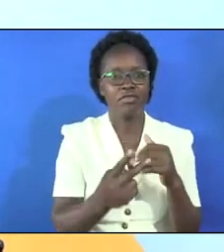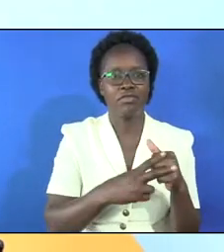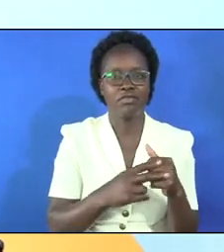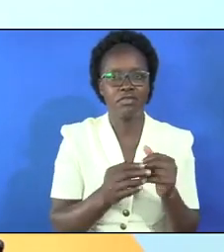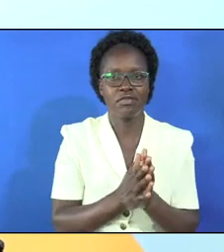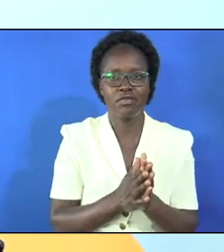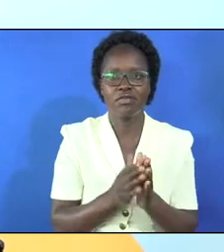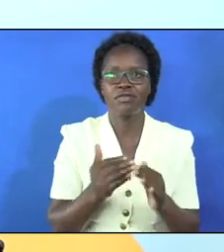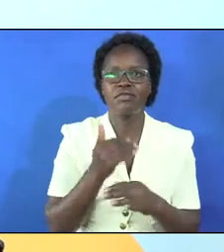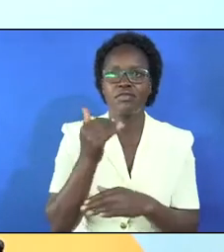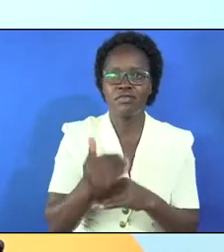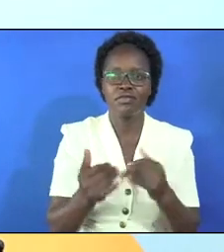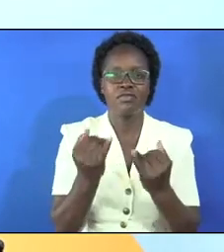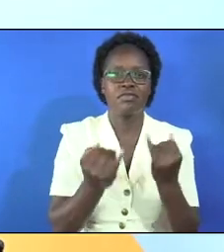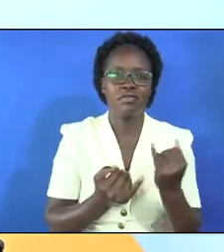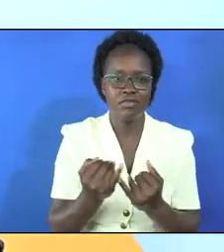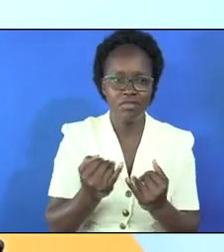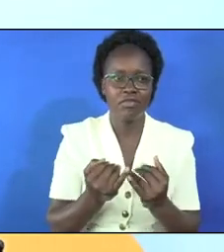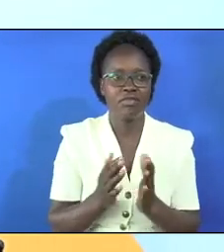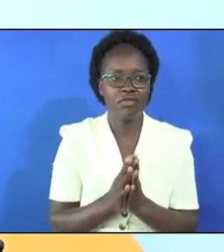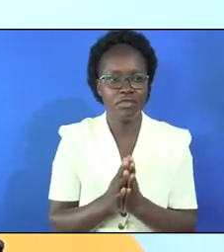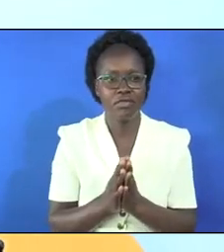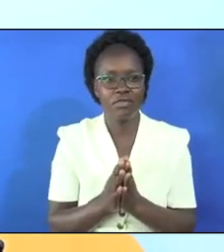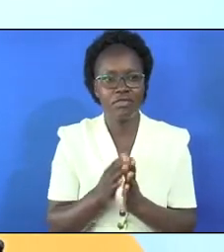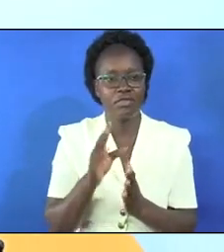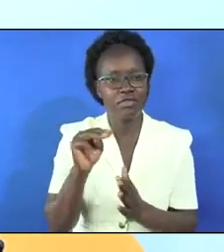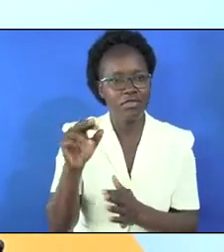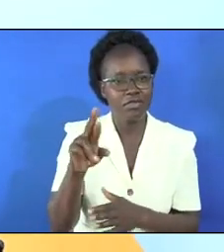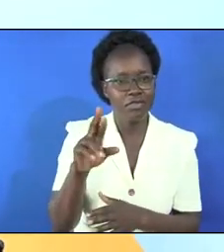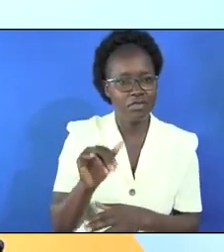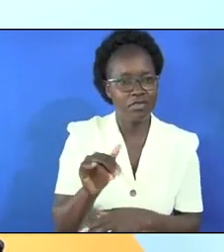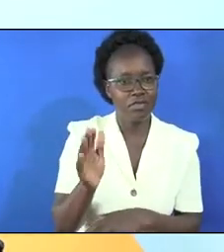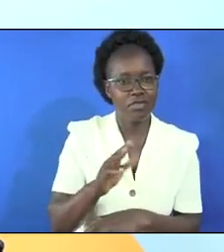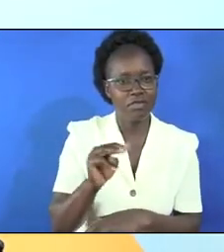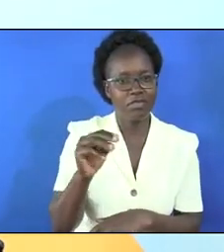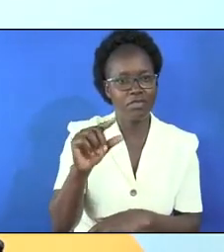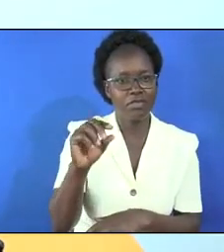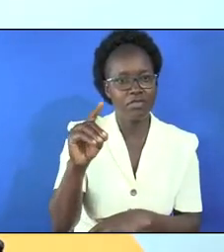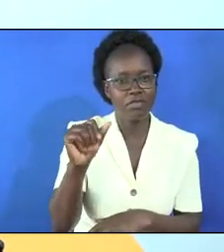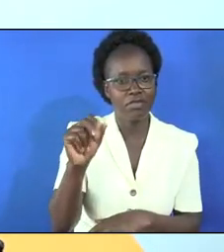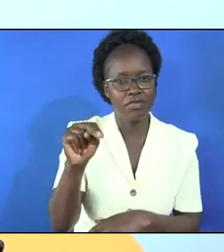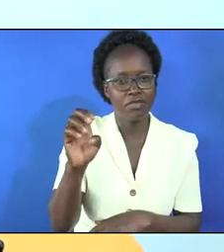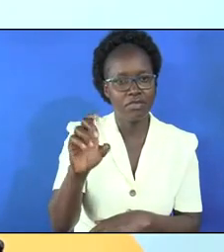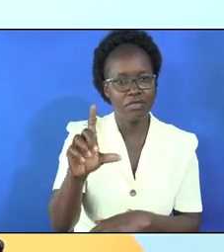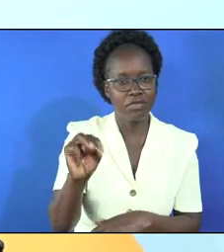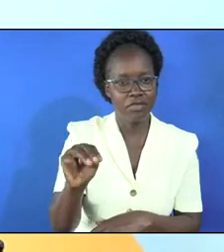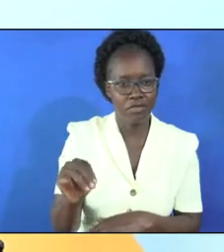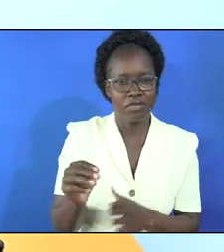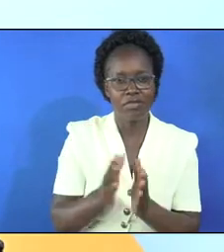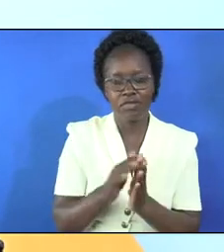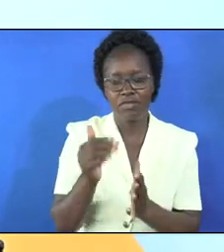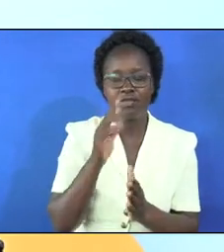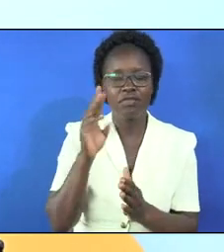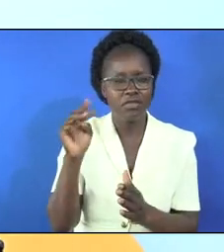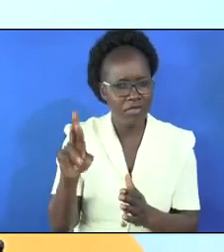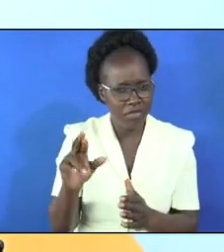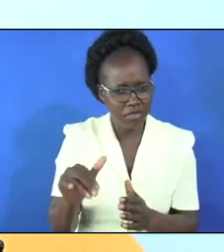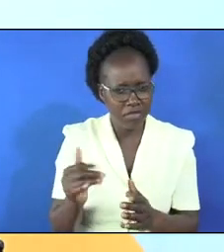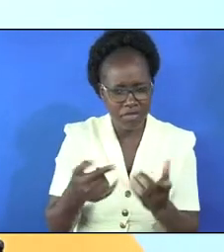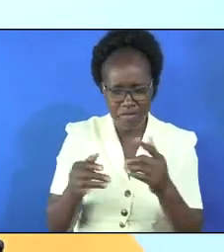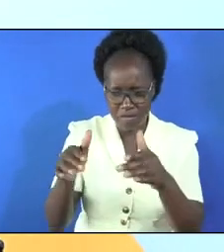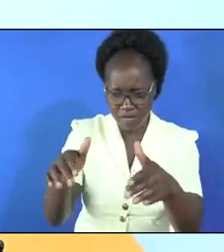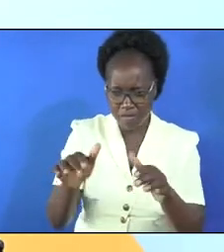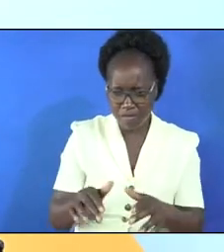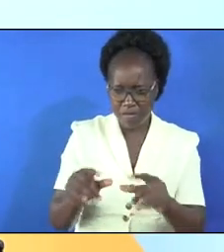Mary Magdalene and other Mary came to the tomb and behold there was a great earthquake earthquake